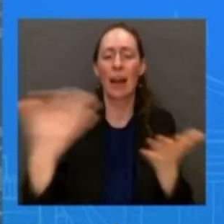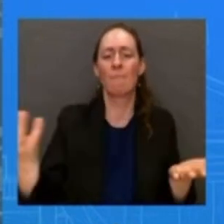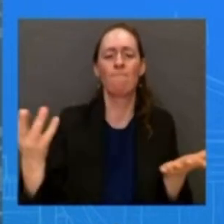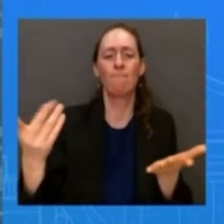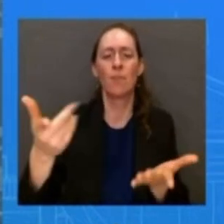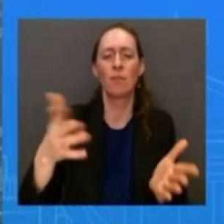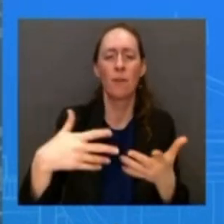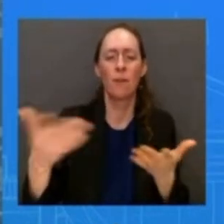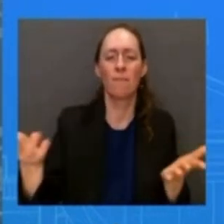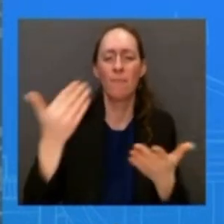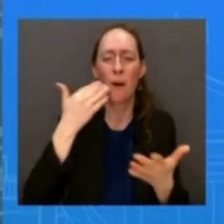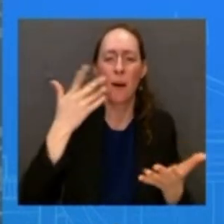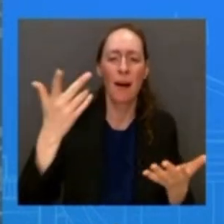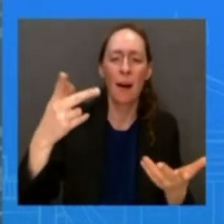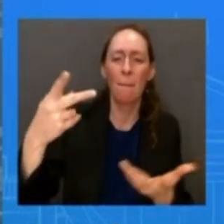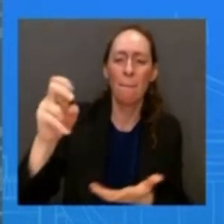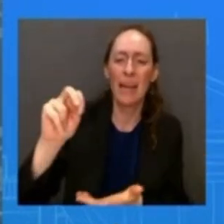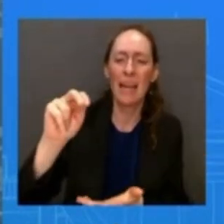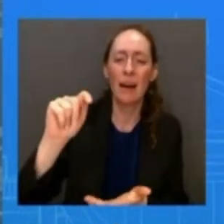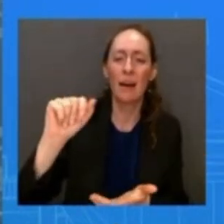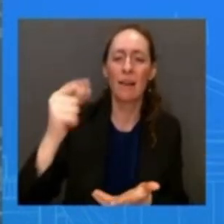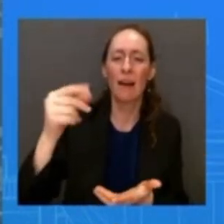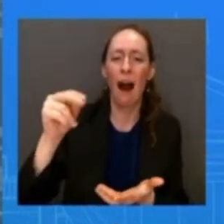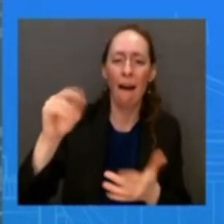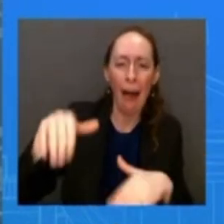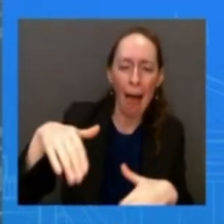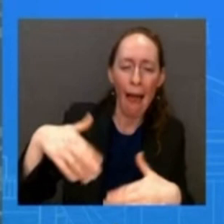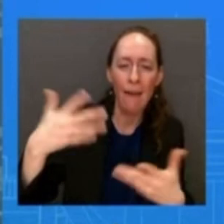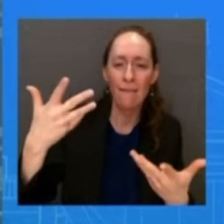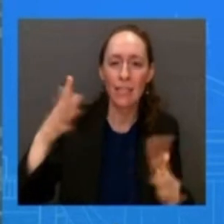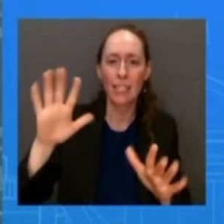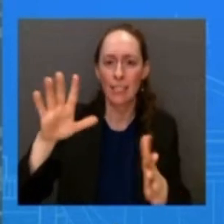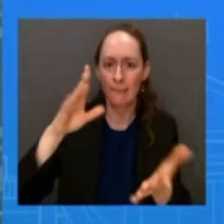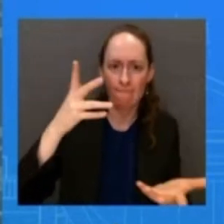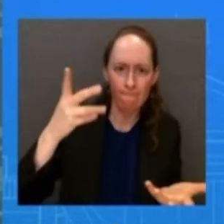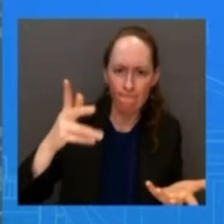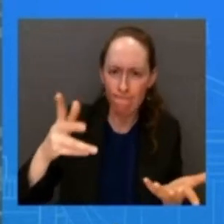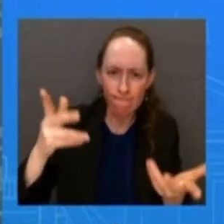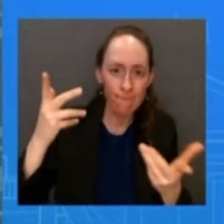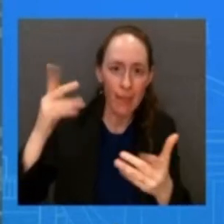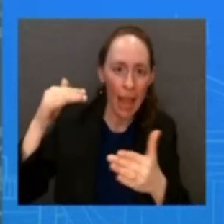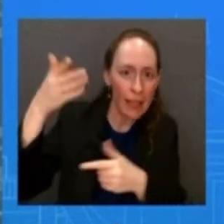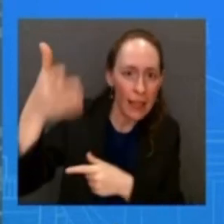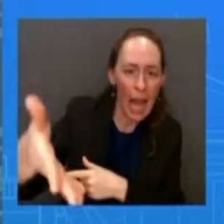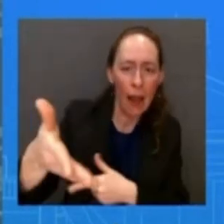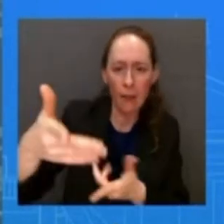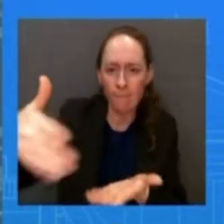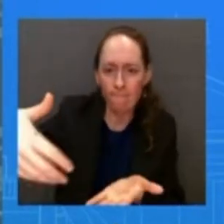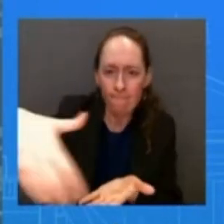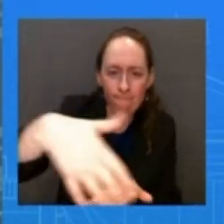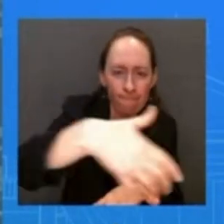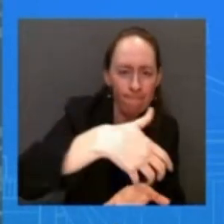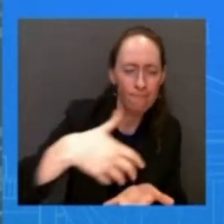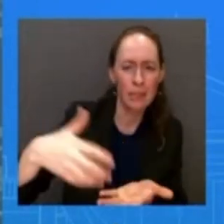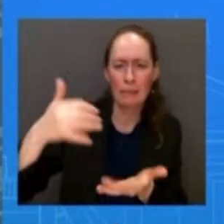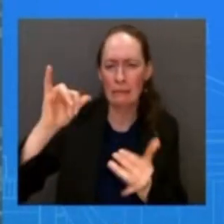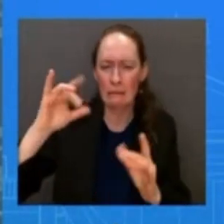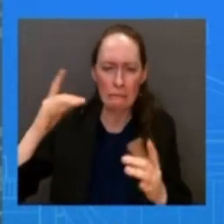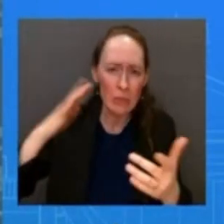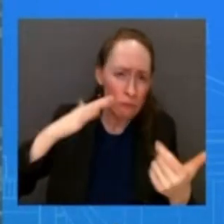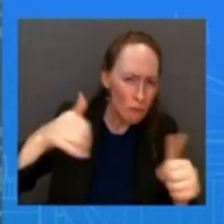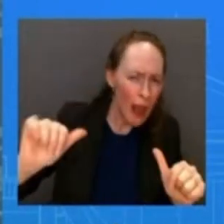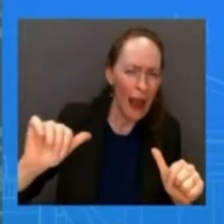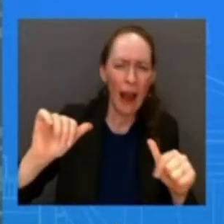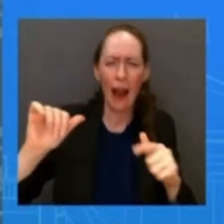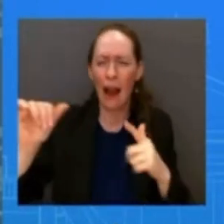and get those objects but we're going to continue to try we're going to continue uh to be uh vigilant on getting these uh getting